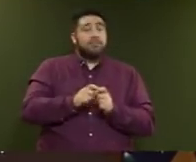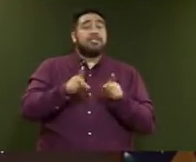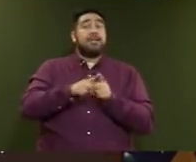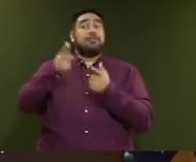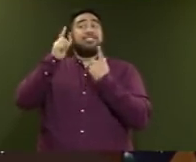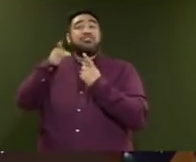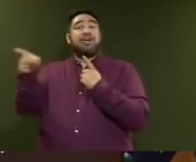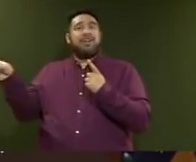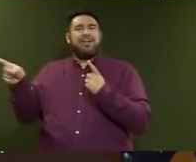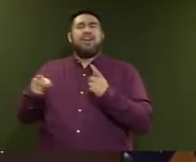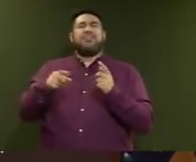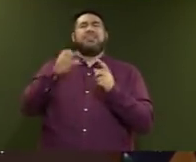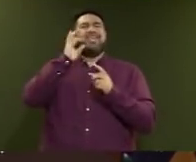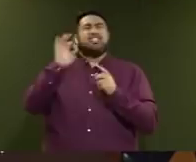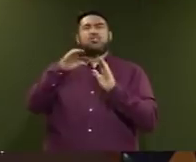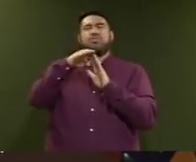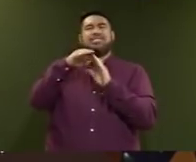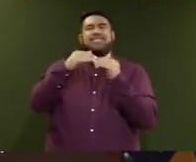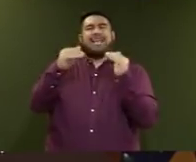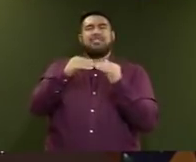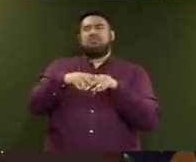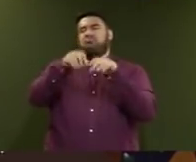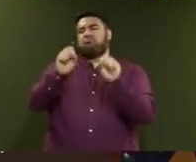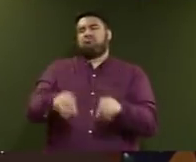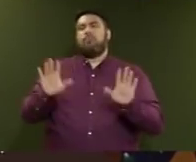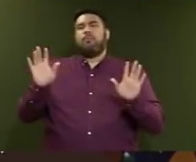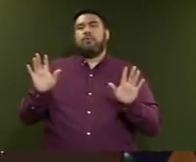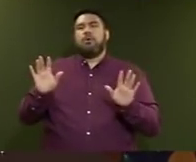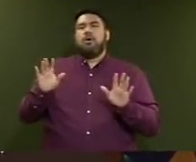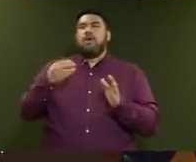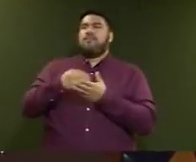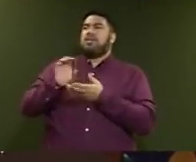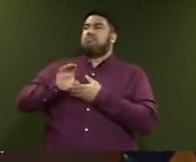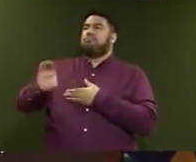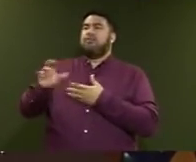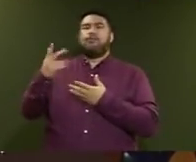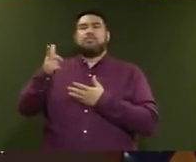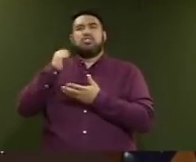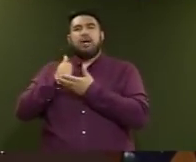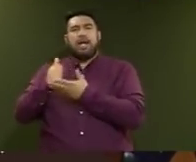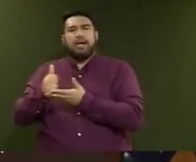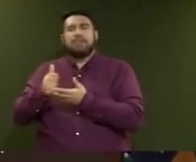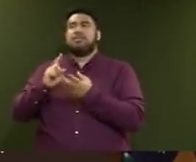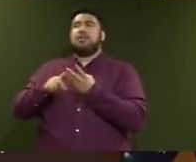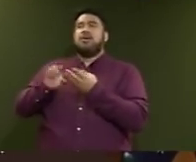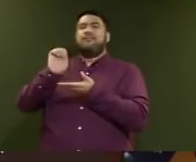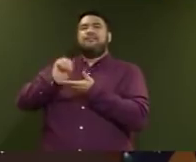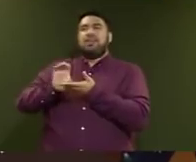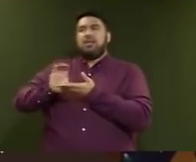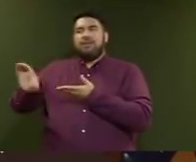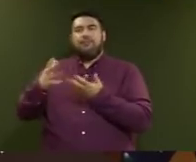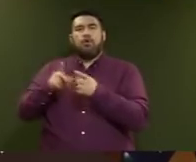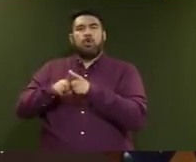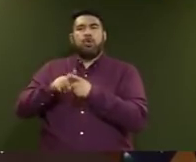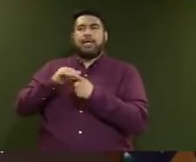scrapped national standards. We've brought in more funding for teacher aides and for those with learning needs and we have increased